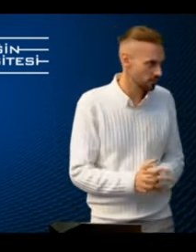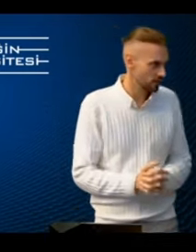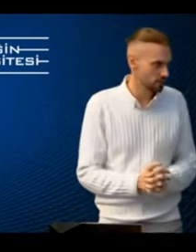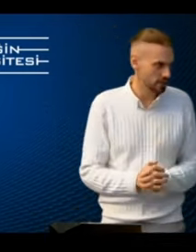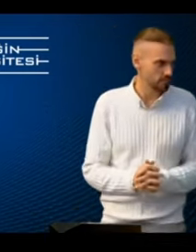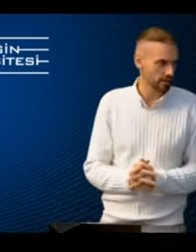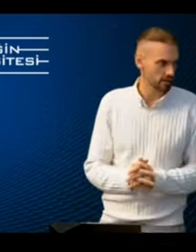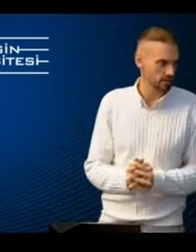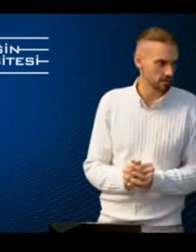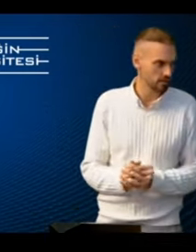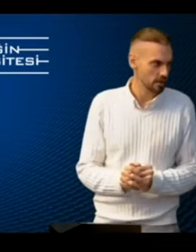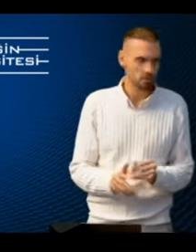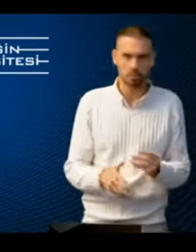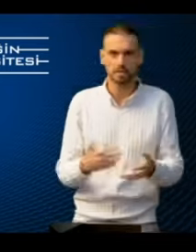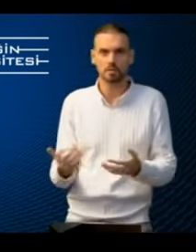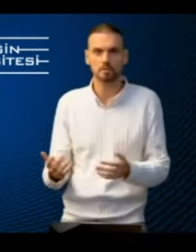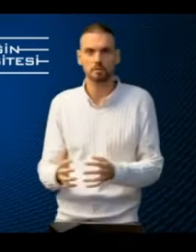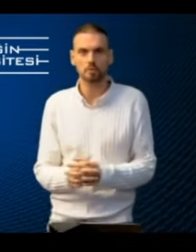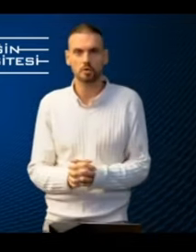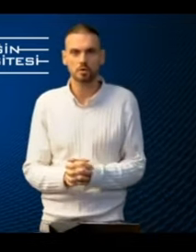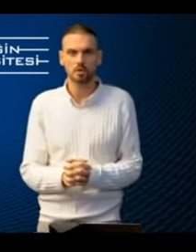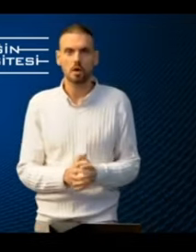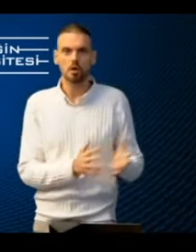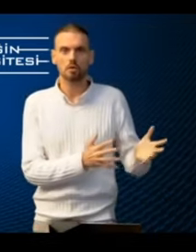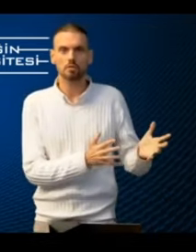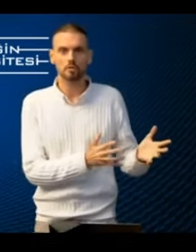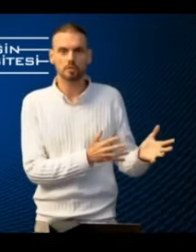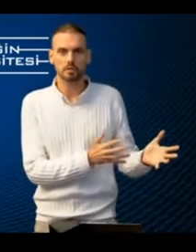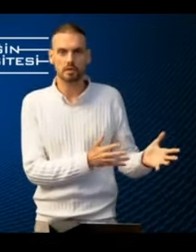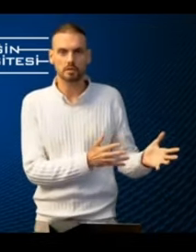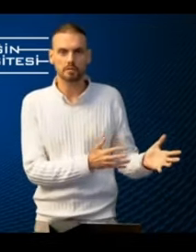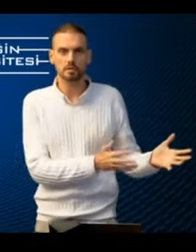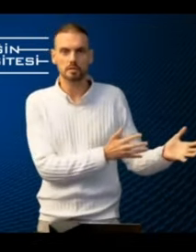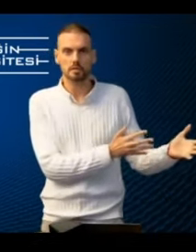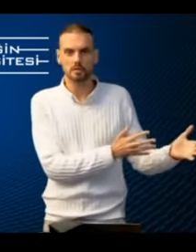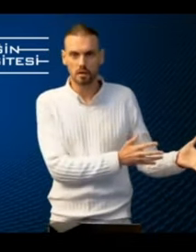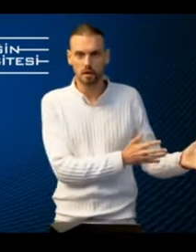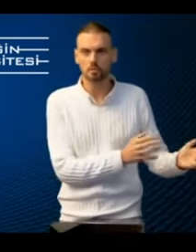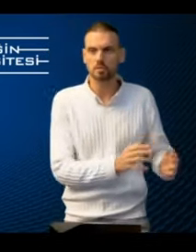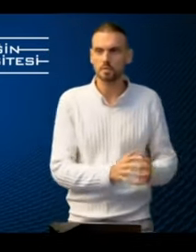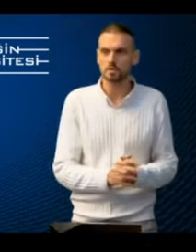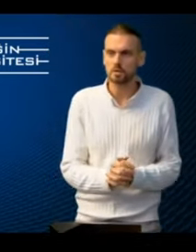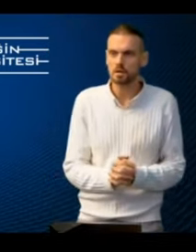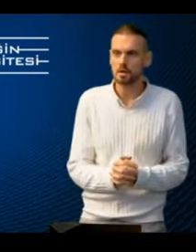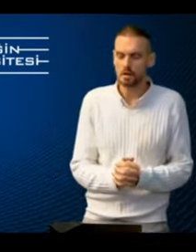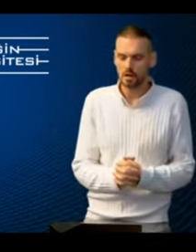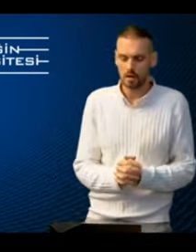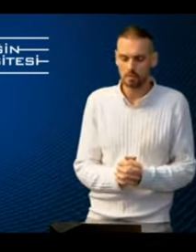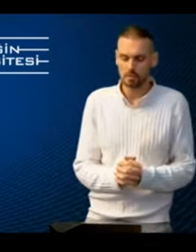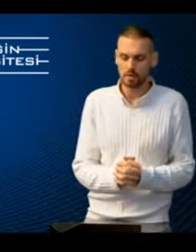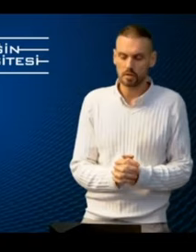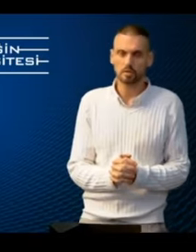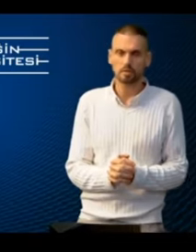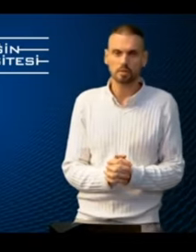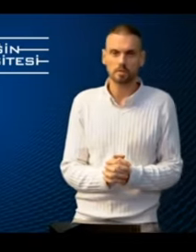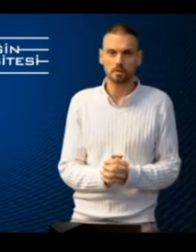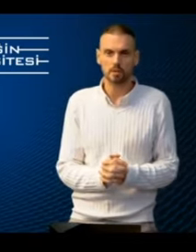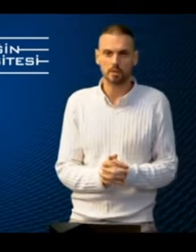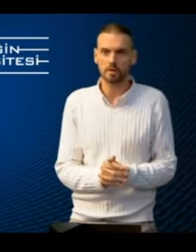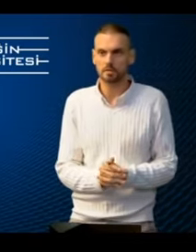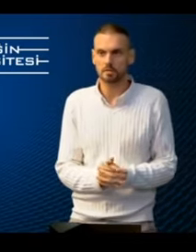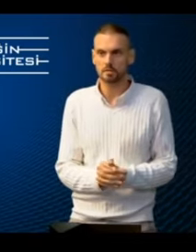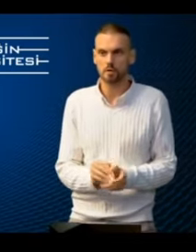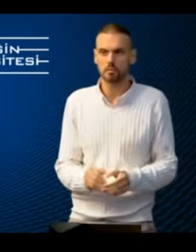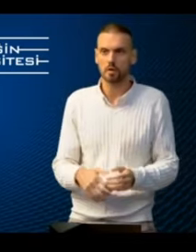source of best practices. So by the end of the project, all of those fantastic things that Hilal was mentioning, including